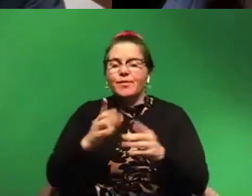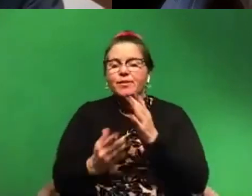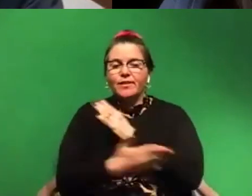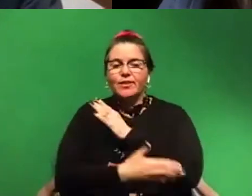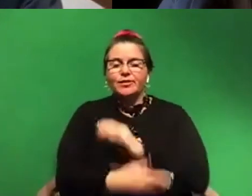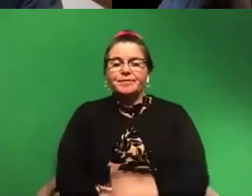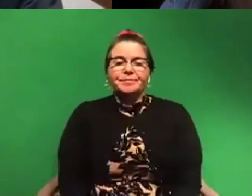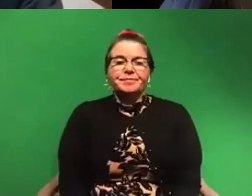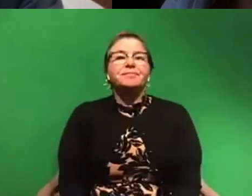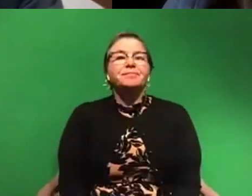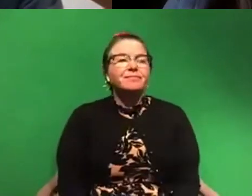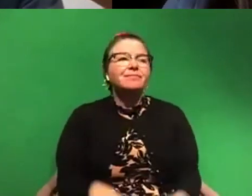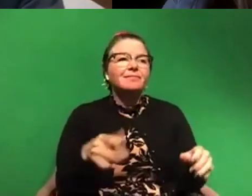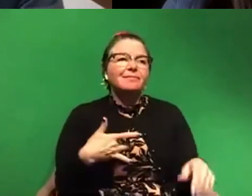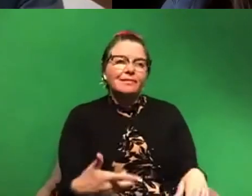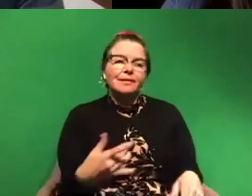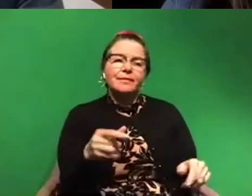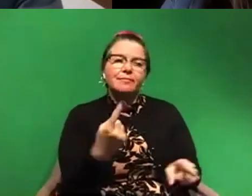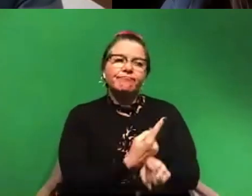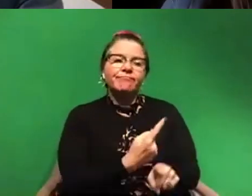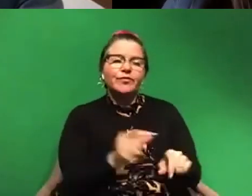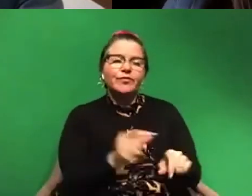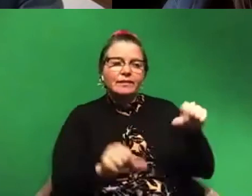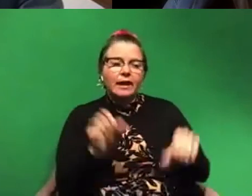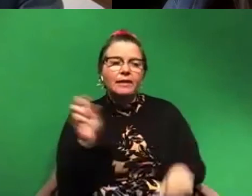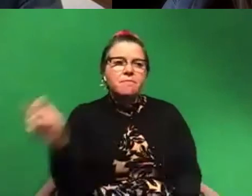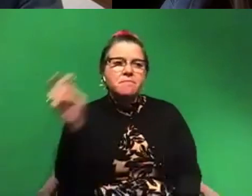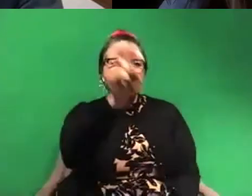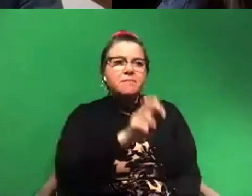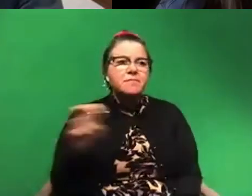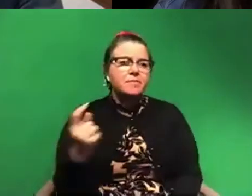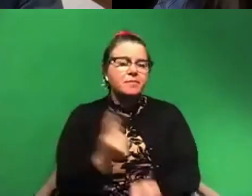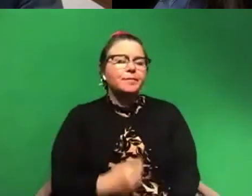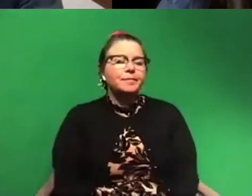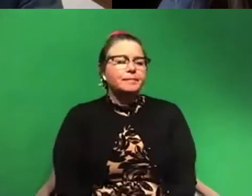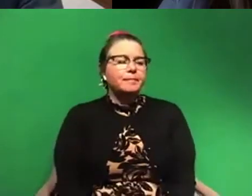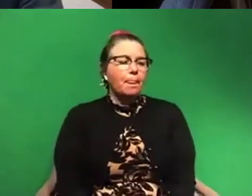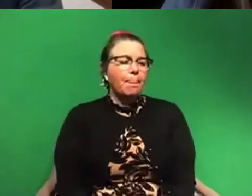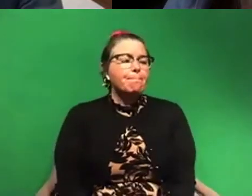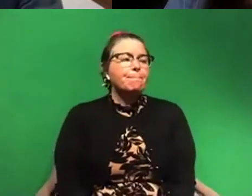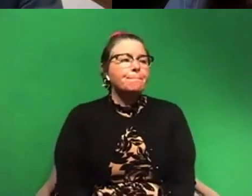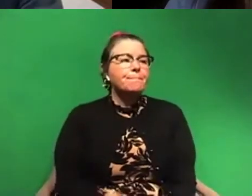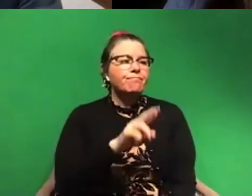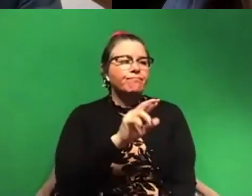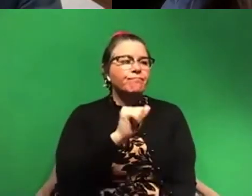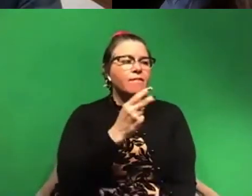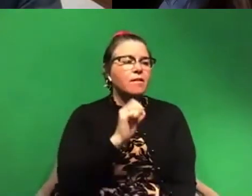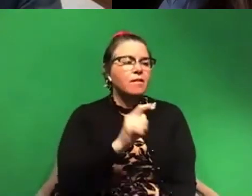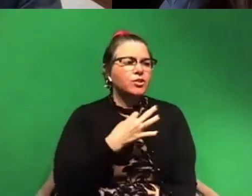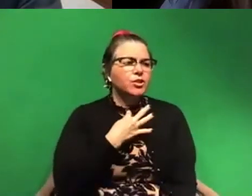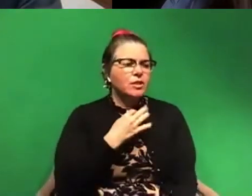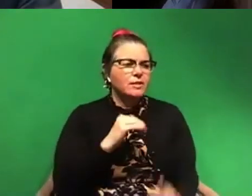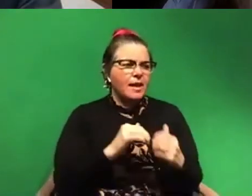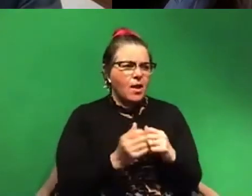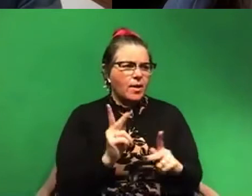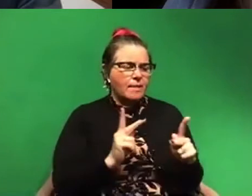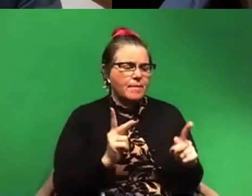is common in science bouncing around the country for sure. Oh yeah. yeah. So Raphael would like to know how can people affect the